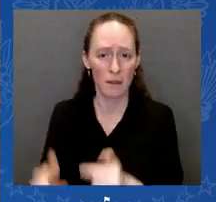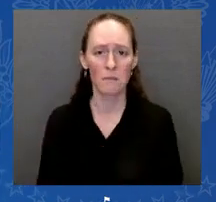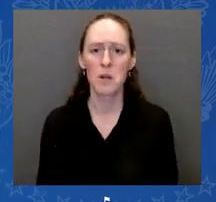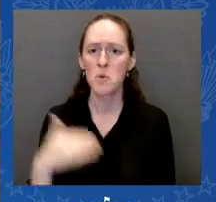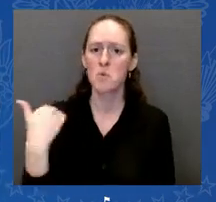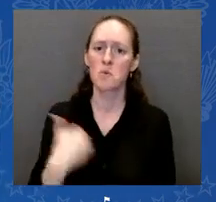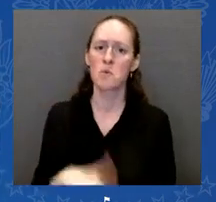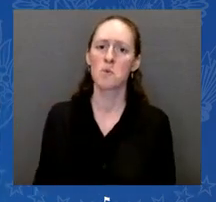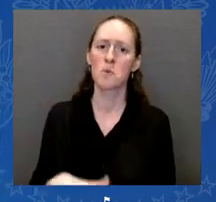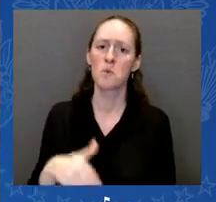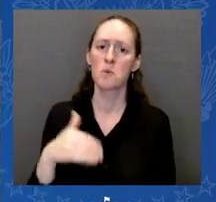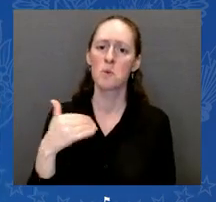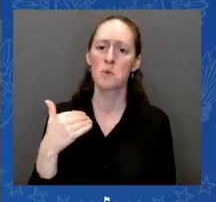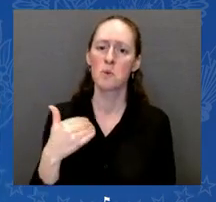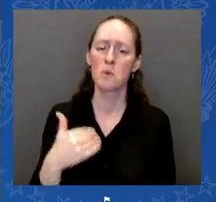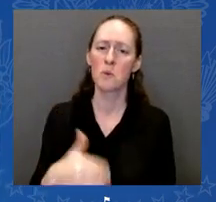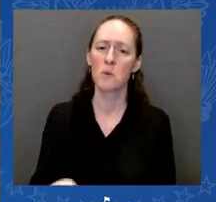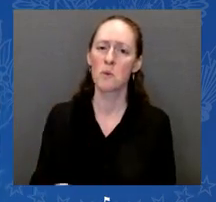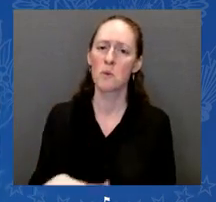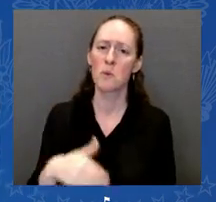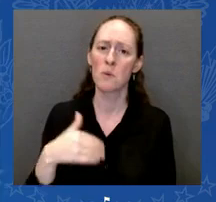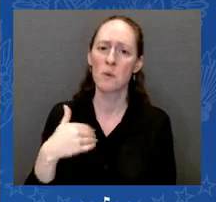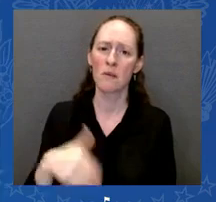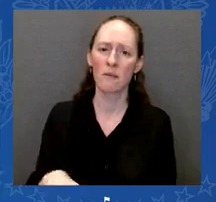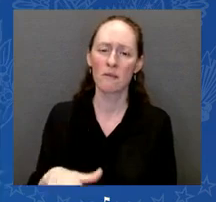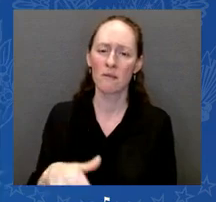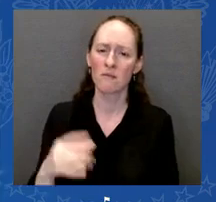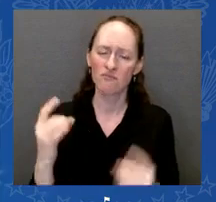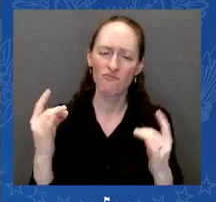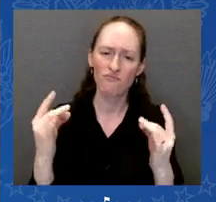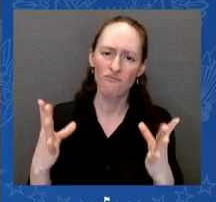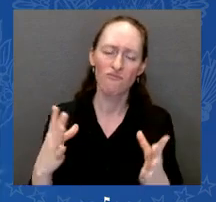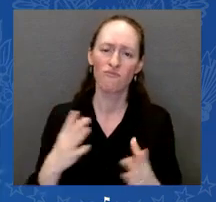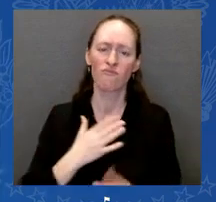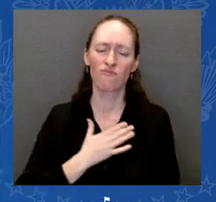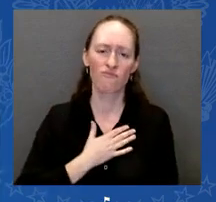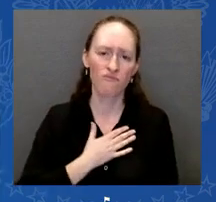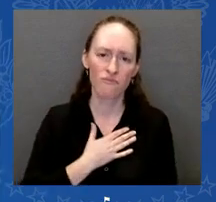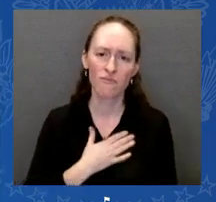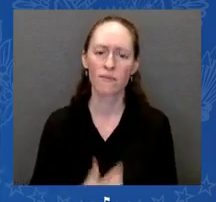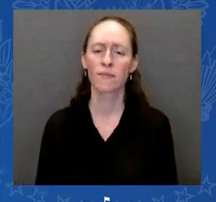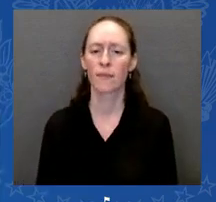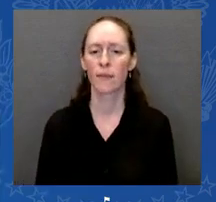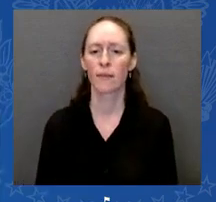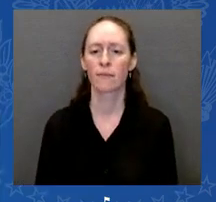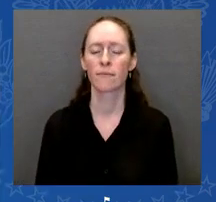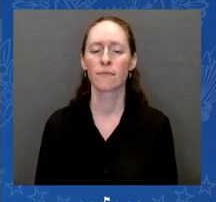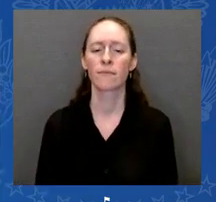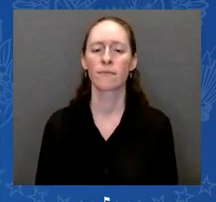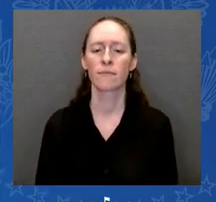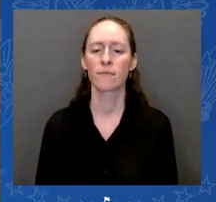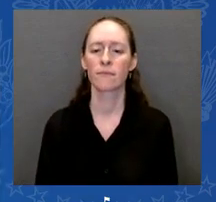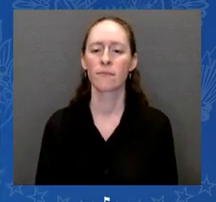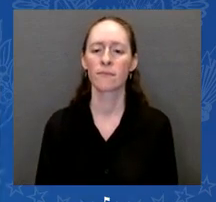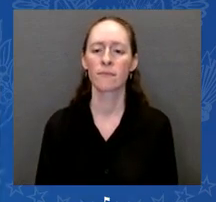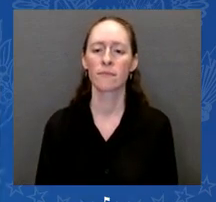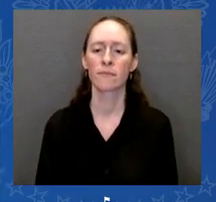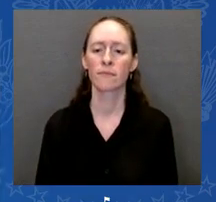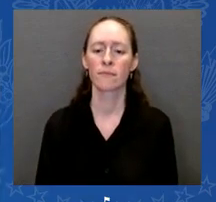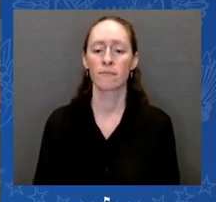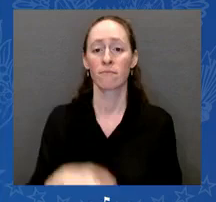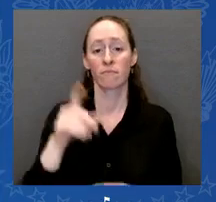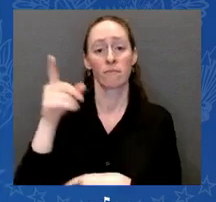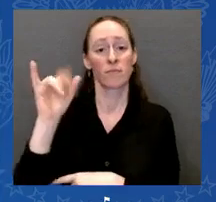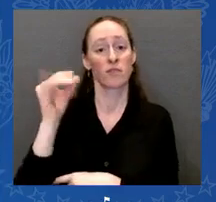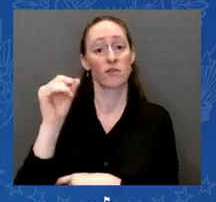his people that he wasn't going anywhere. He walked into that second room and he held every hand. He hugged every crying parent. He wiped